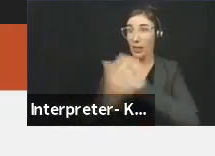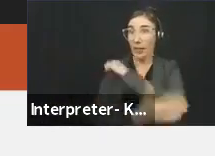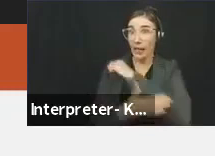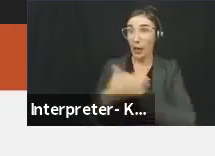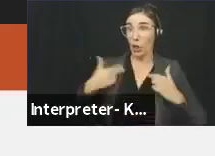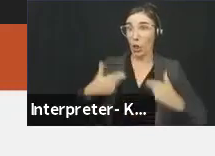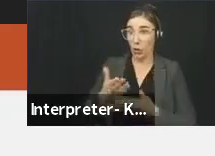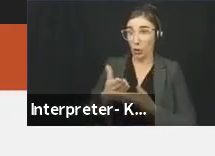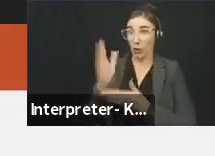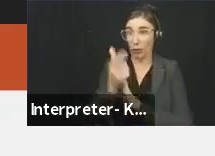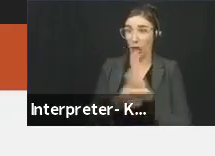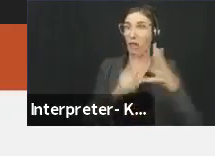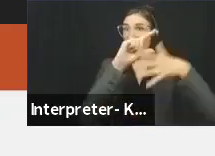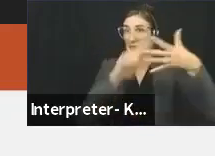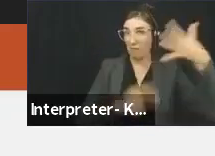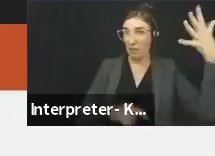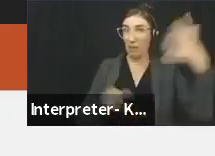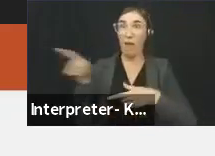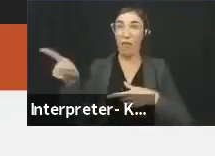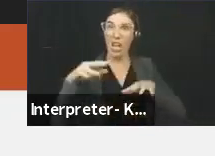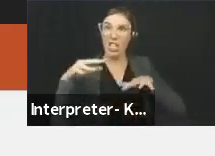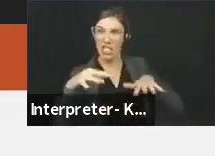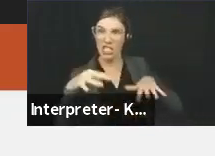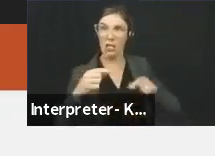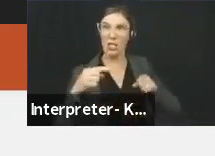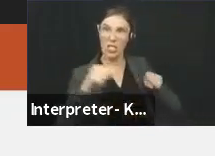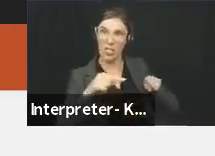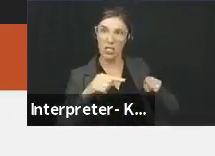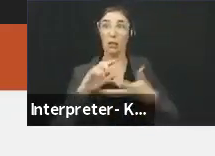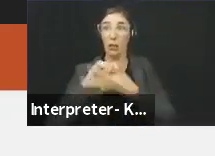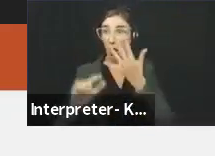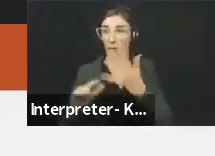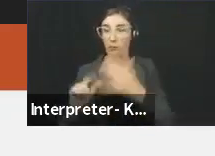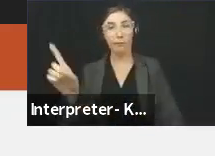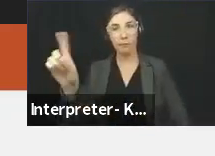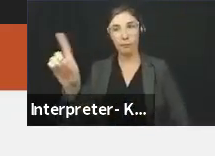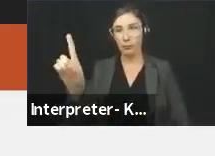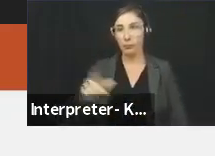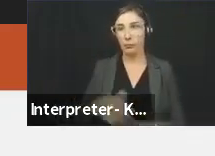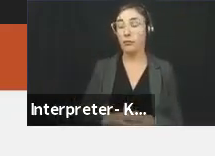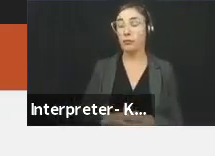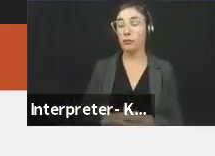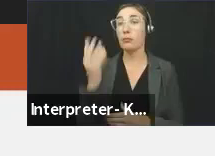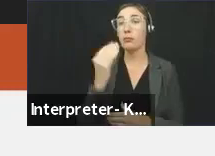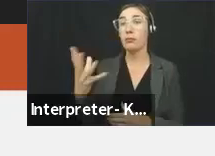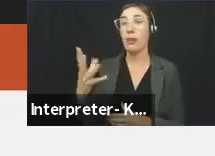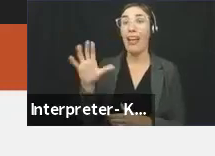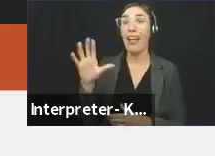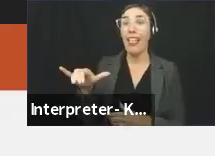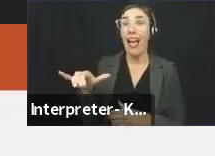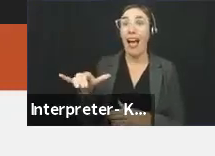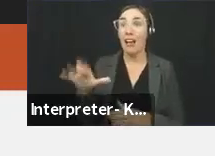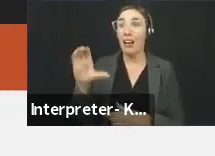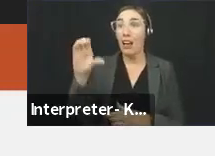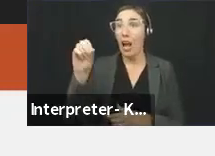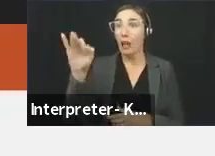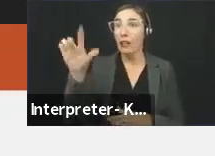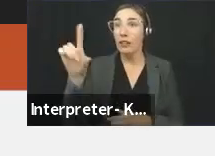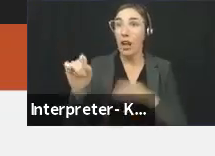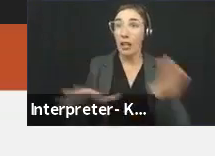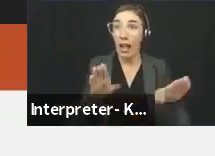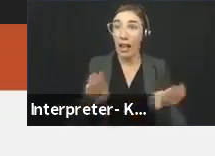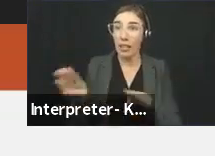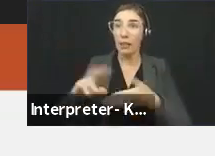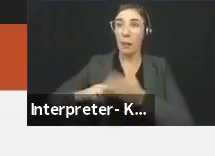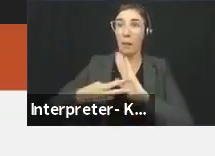presently. It's important to note that under this provision, the alleged conduct has to be more than words. It's words plus conduct.